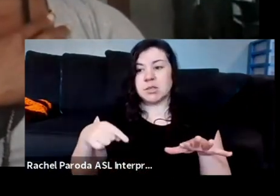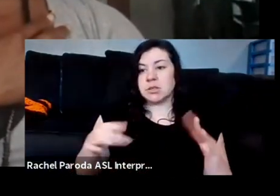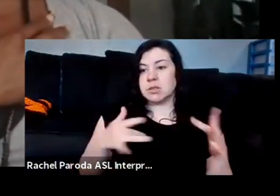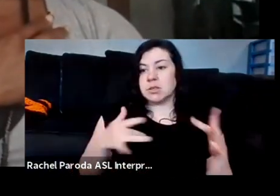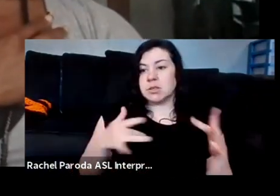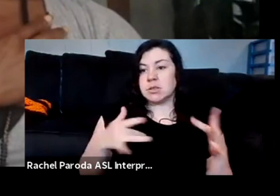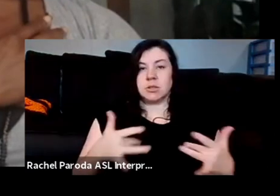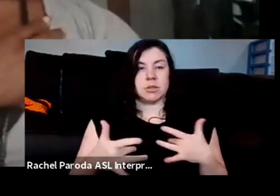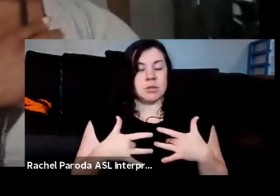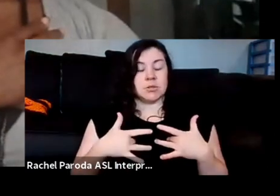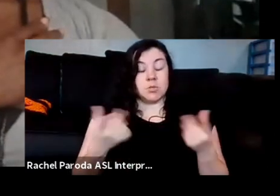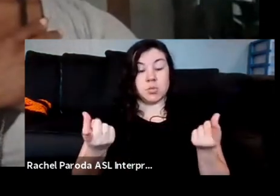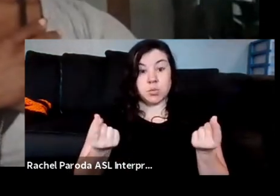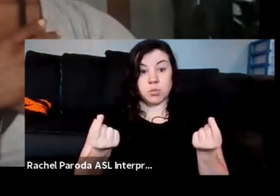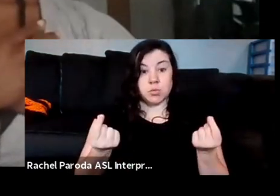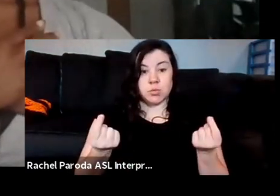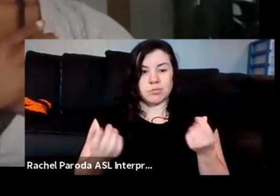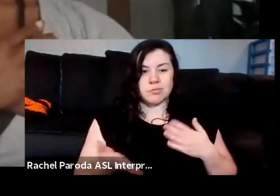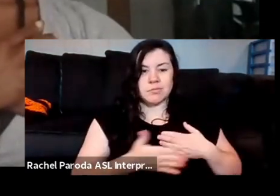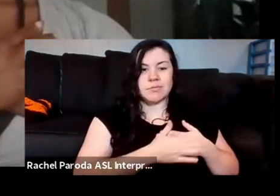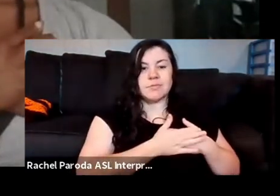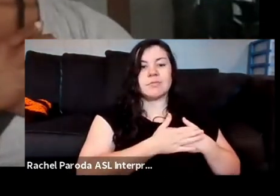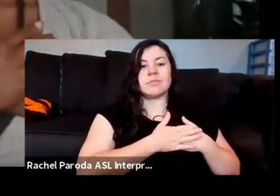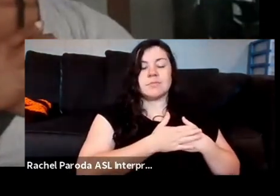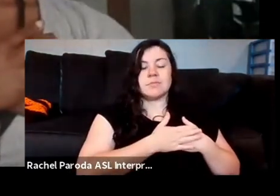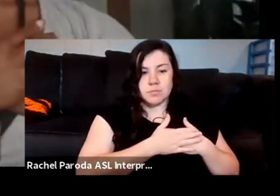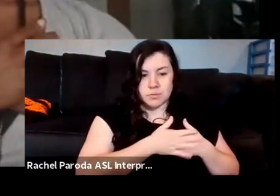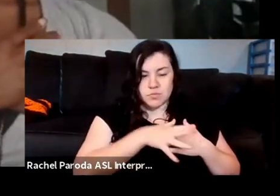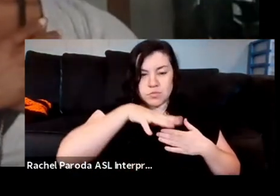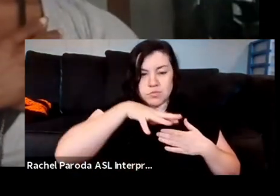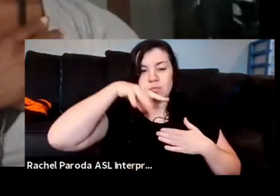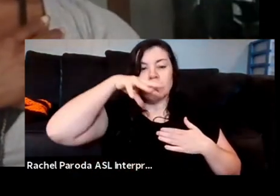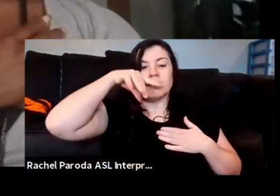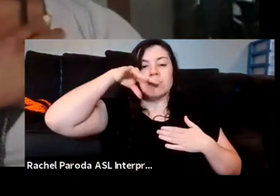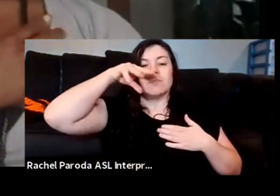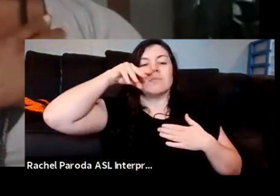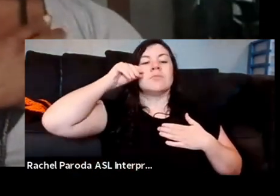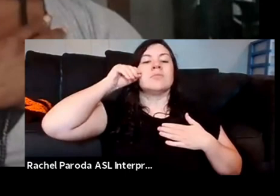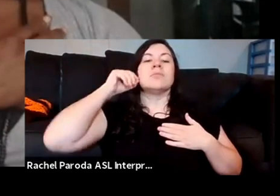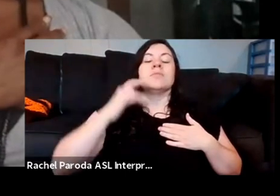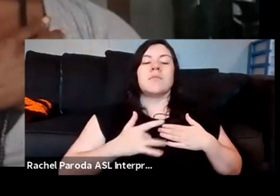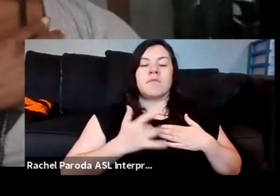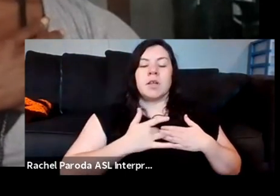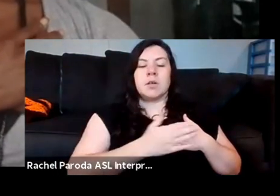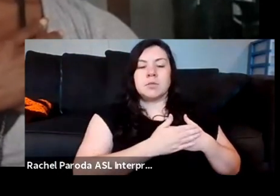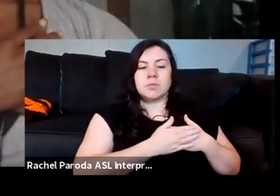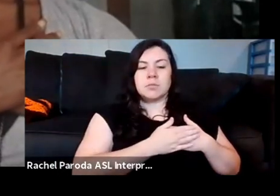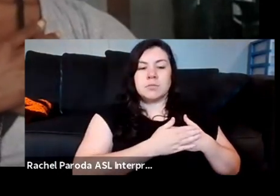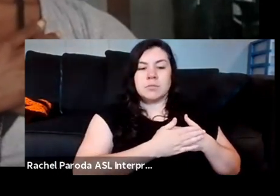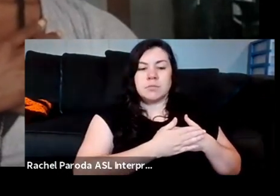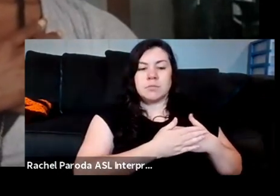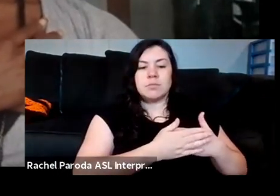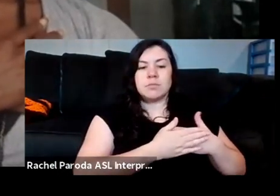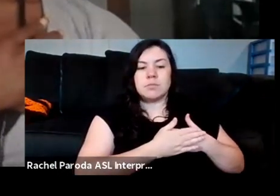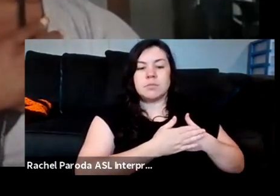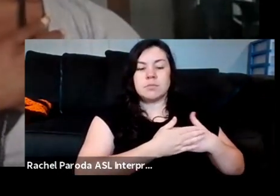hands to heart, feeling the heartbeat and connecting back to the